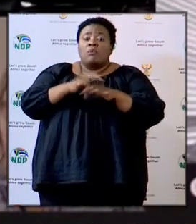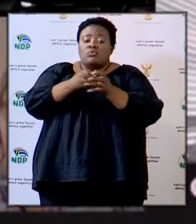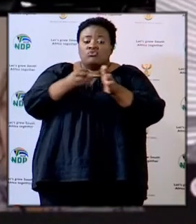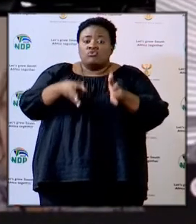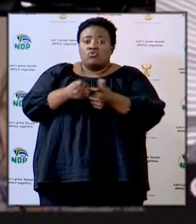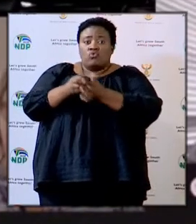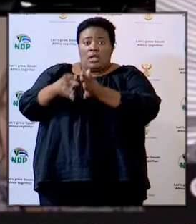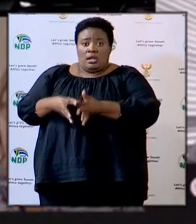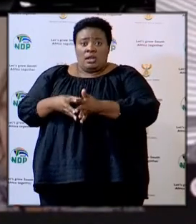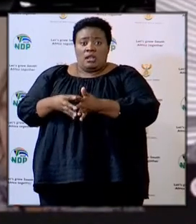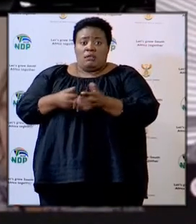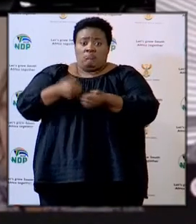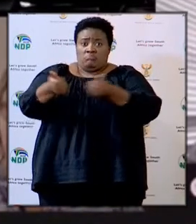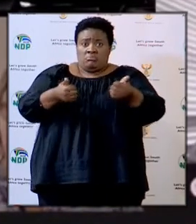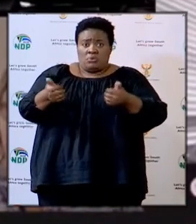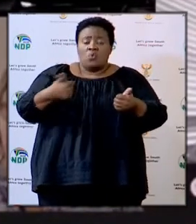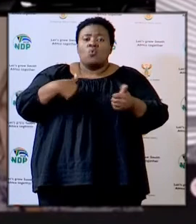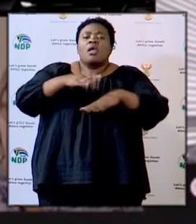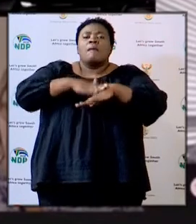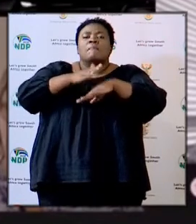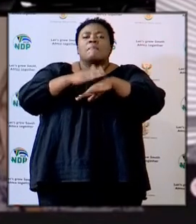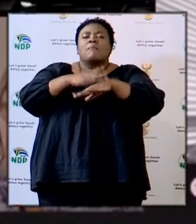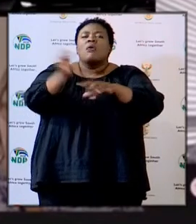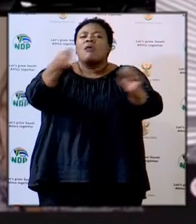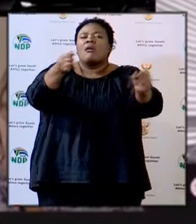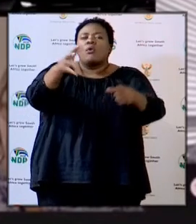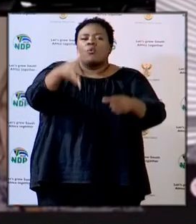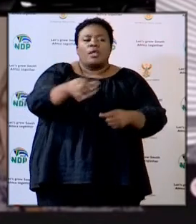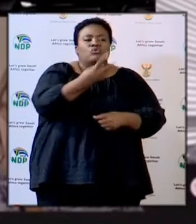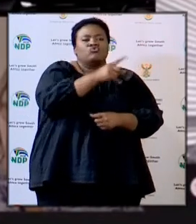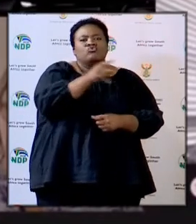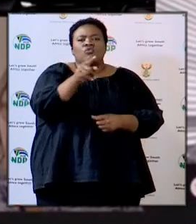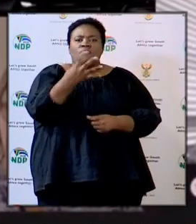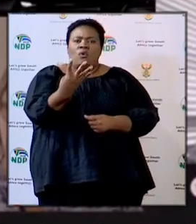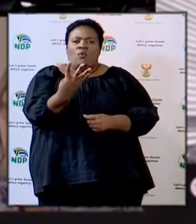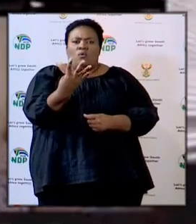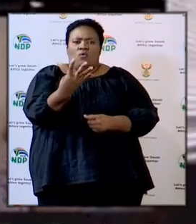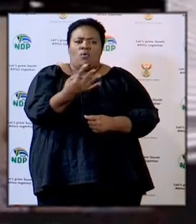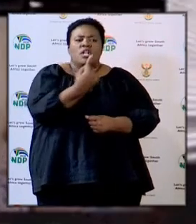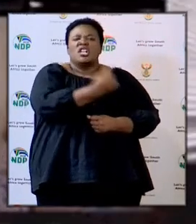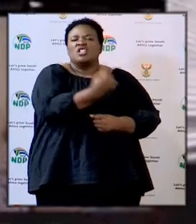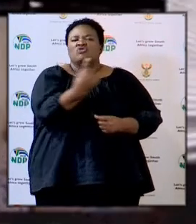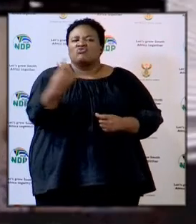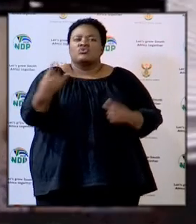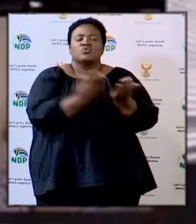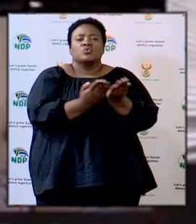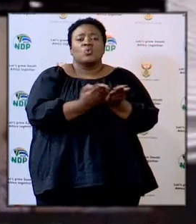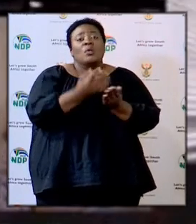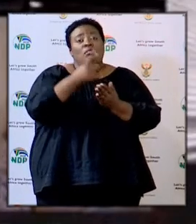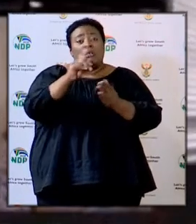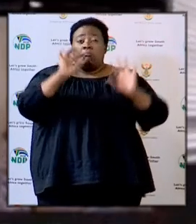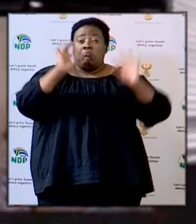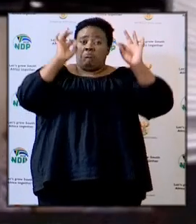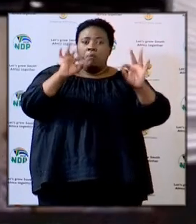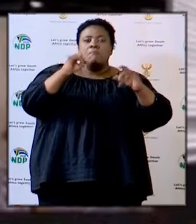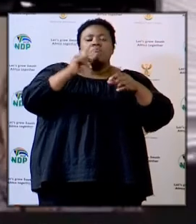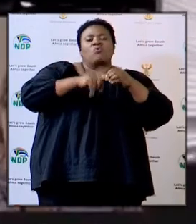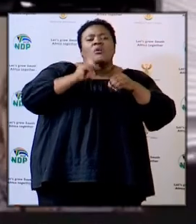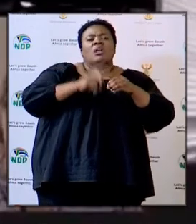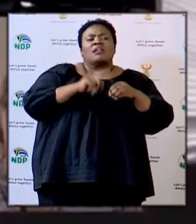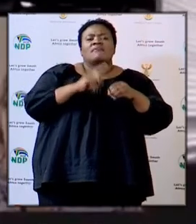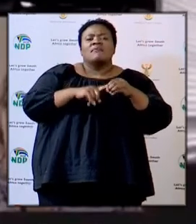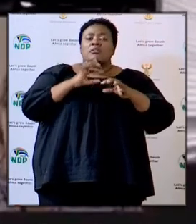we will increase to four per school of young people we want to thank these young people who are highly qualified committed